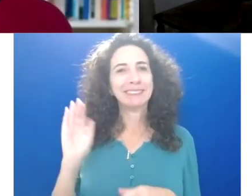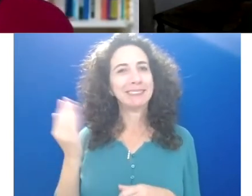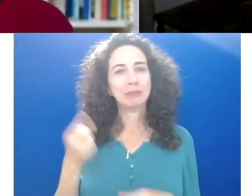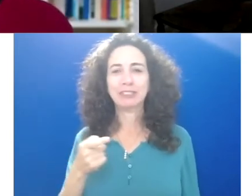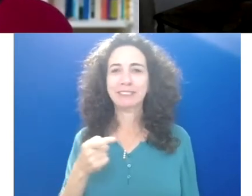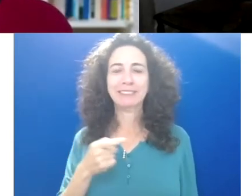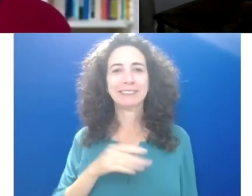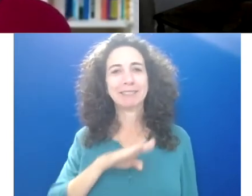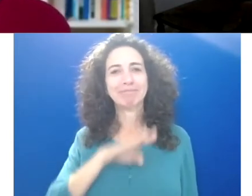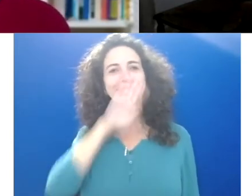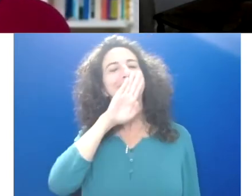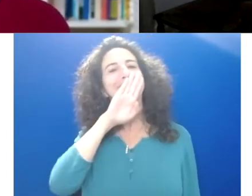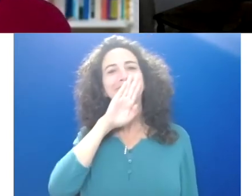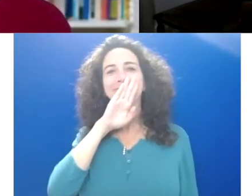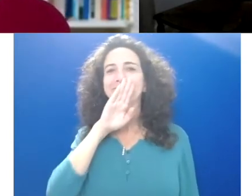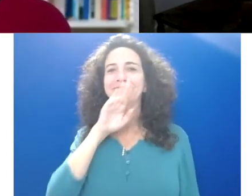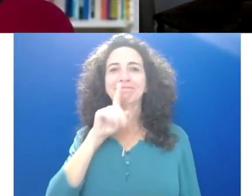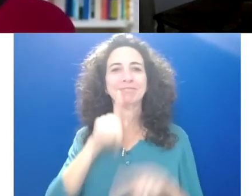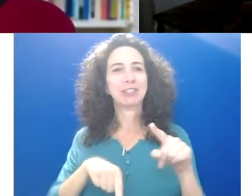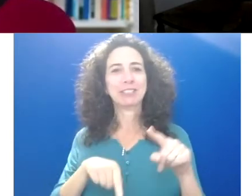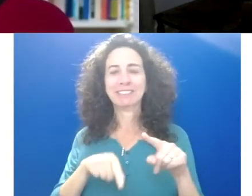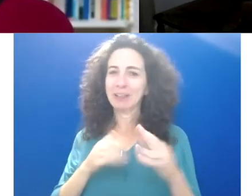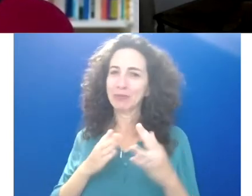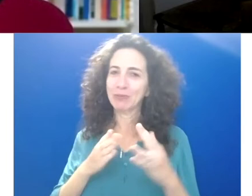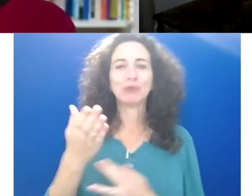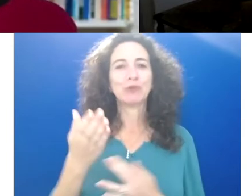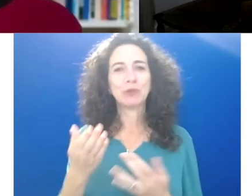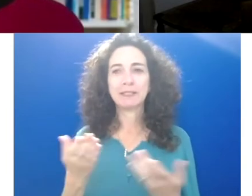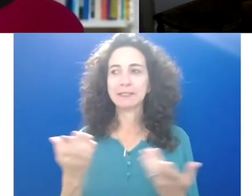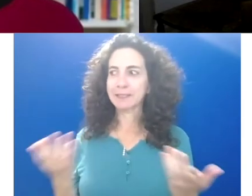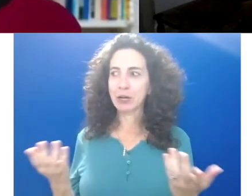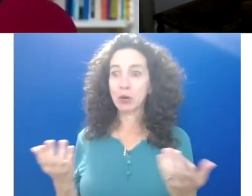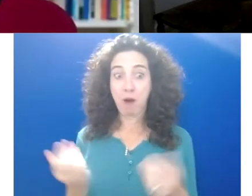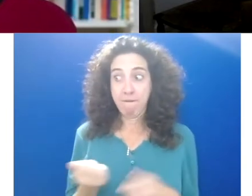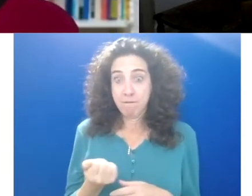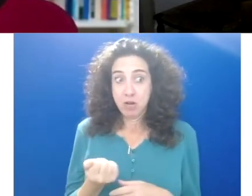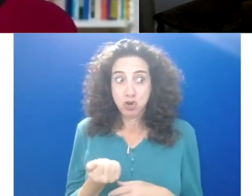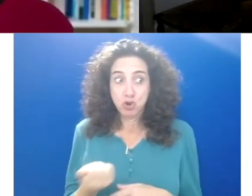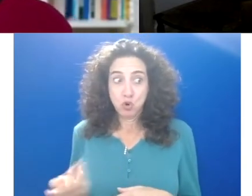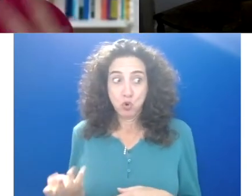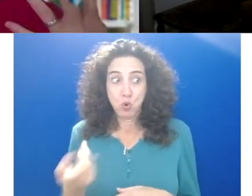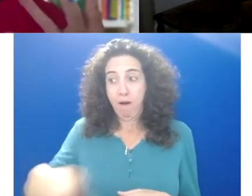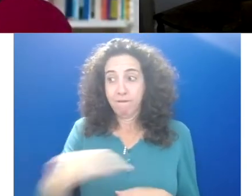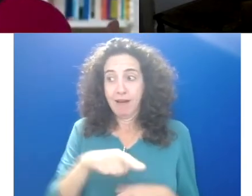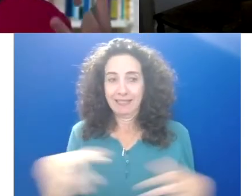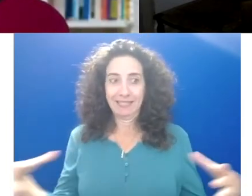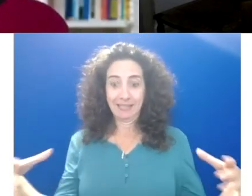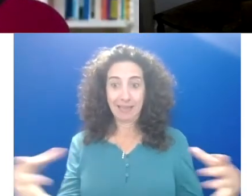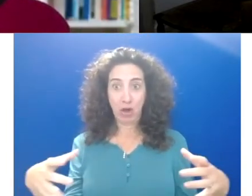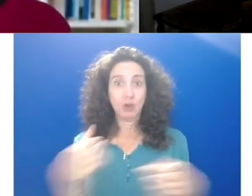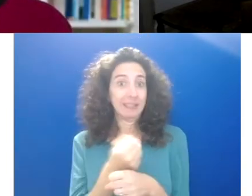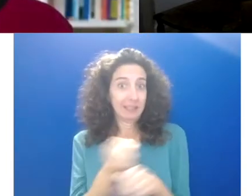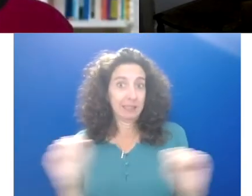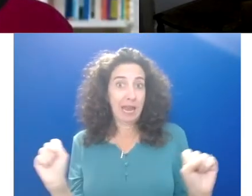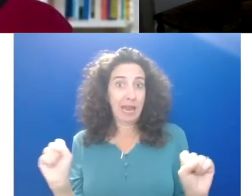so we ended up gathering a couple of us in a very safe, safe way. Um, but we were together